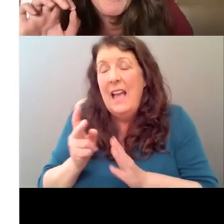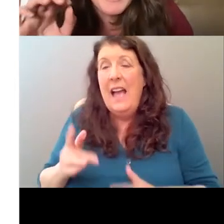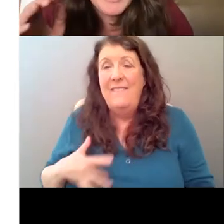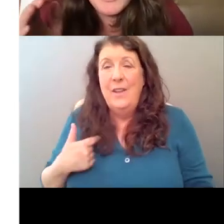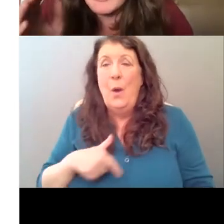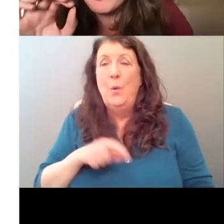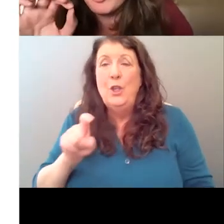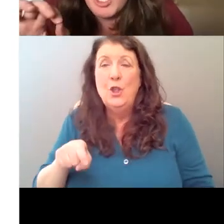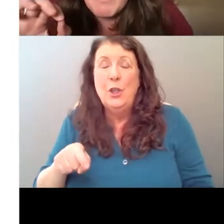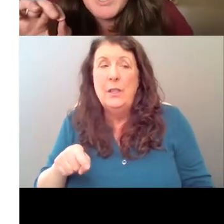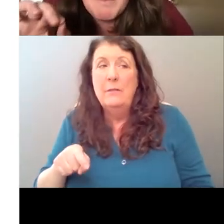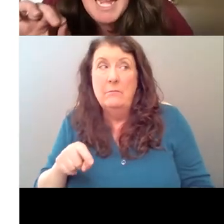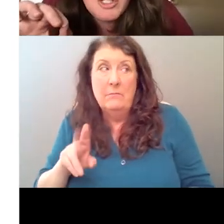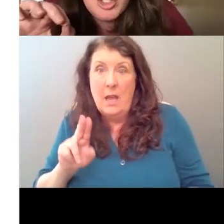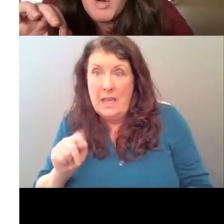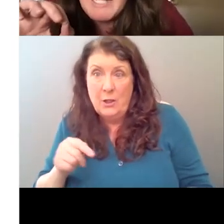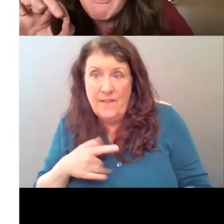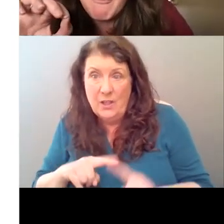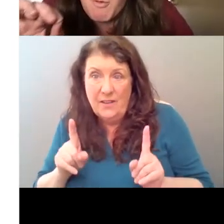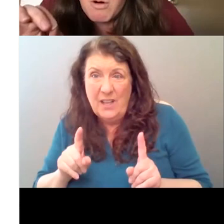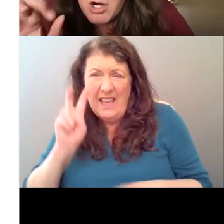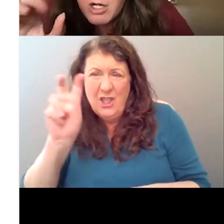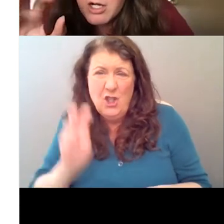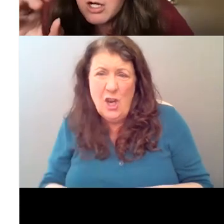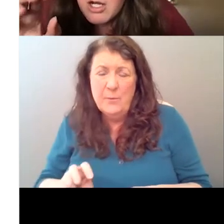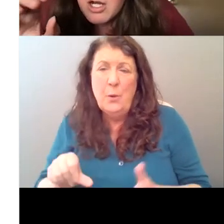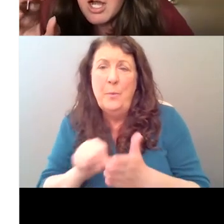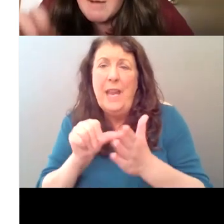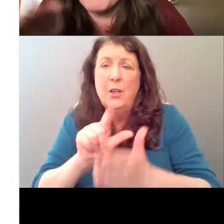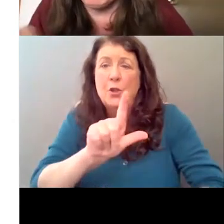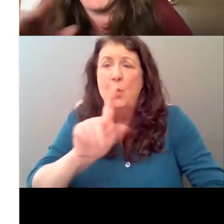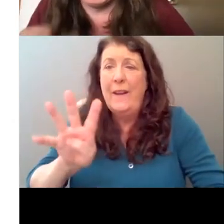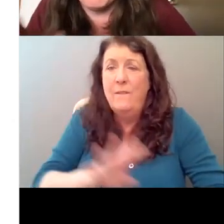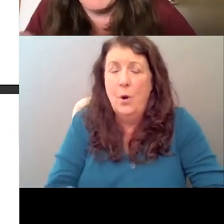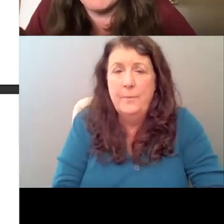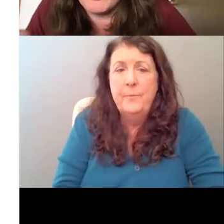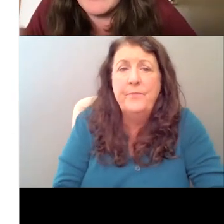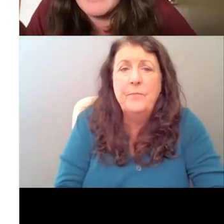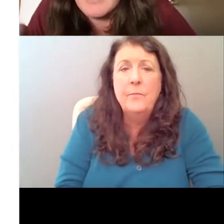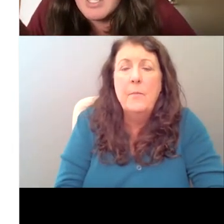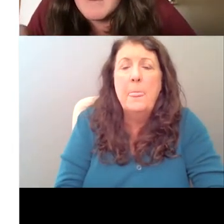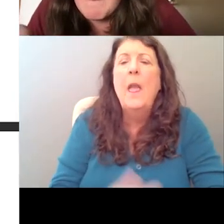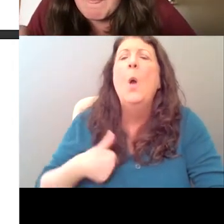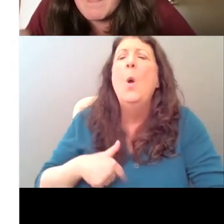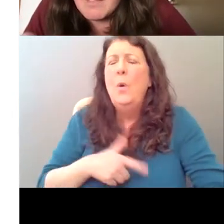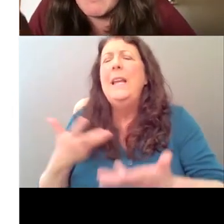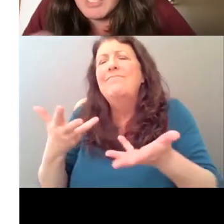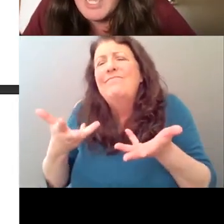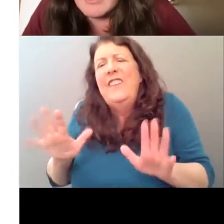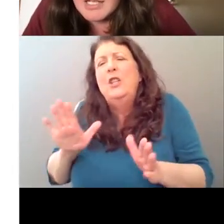Um, let's, let's jump to page 24. Um, we've kind of, we've kind of addressed, um,